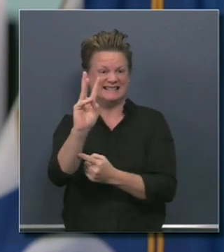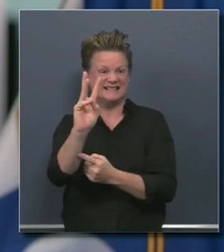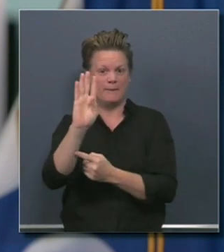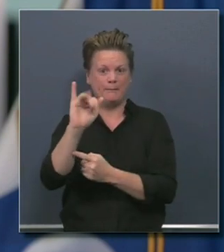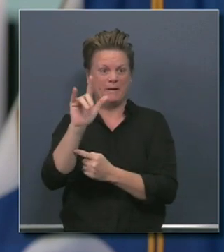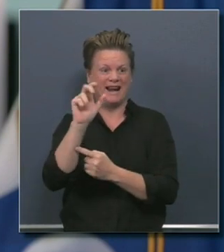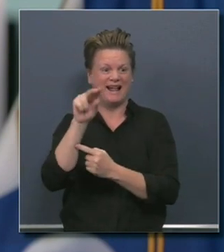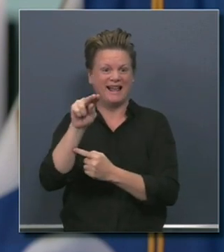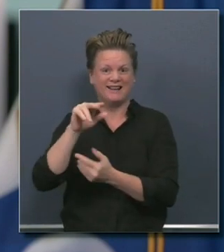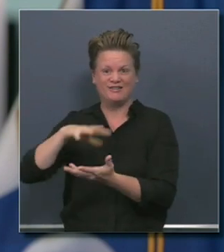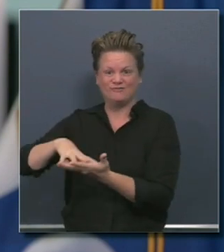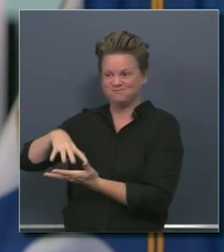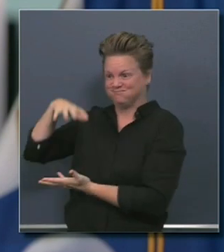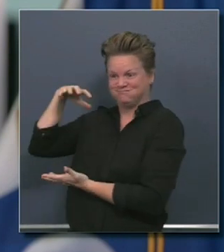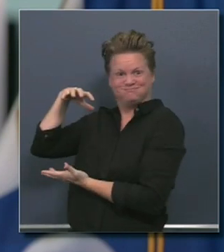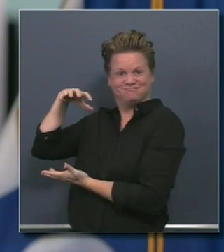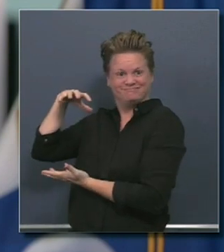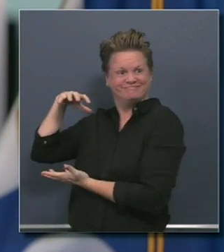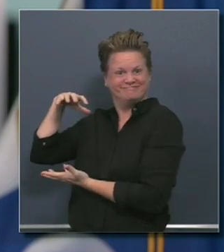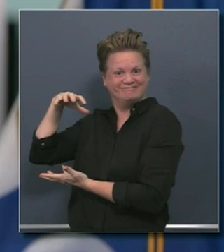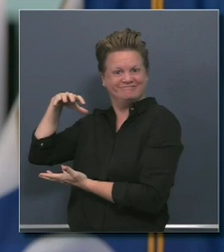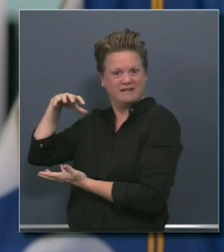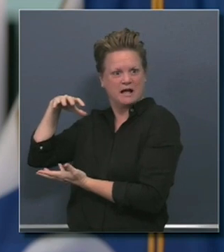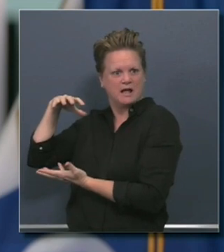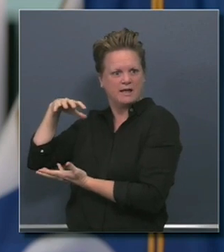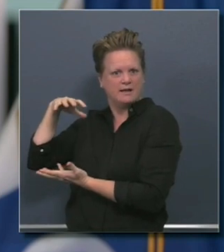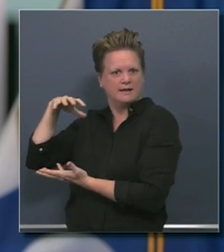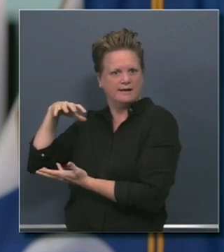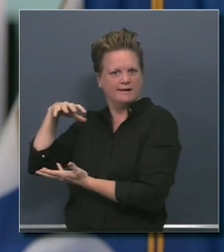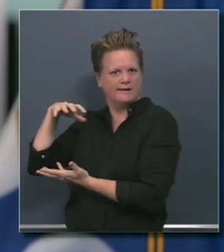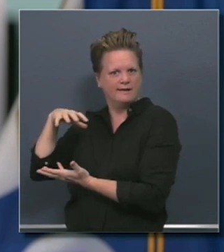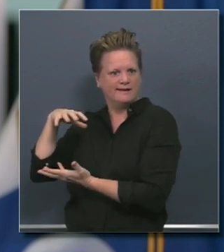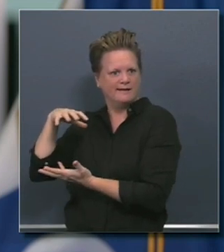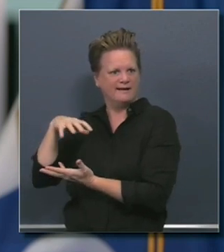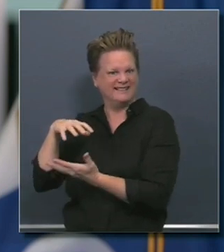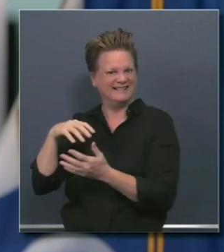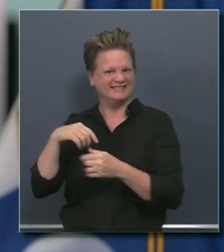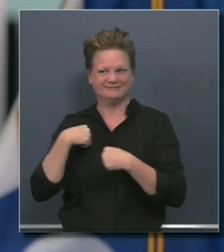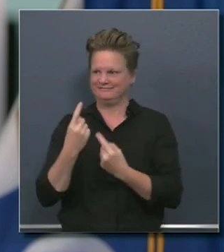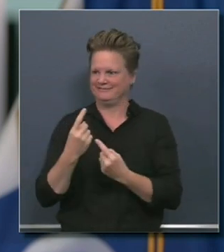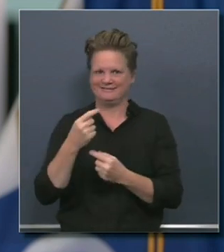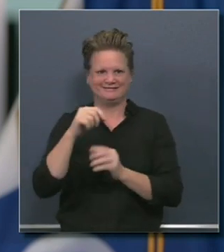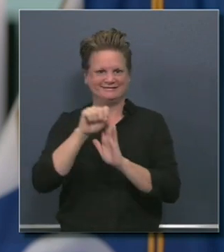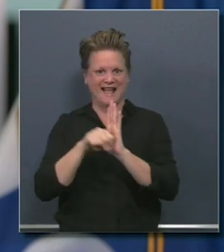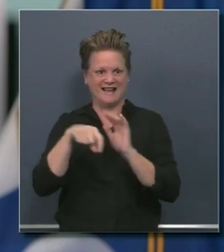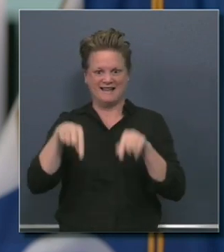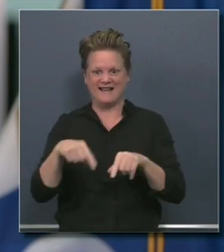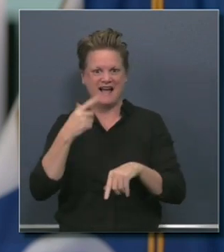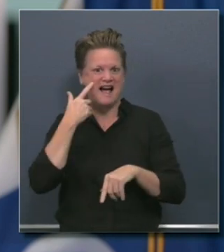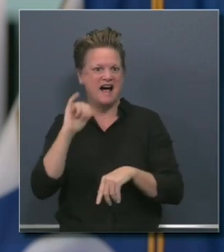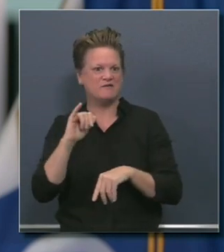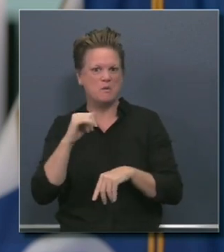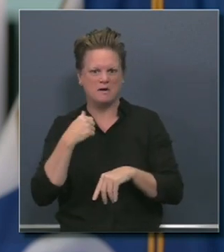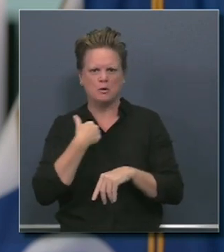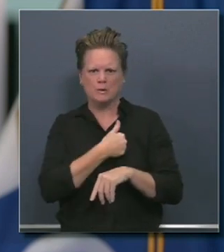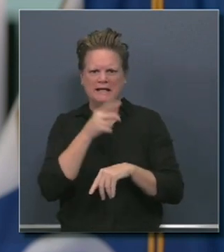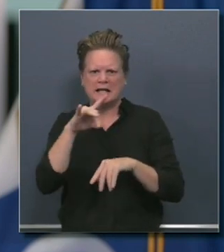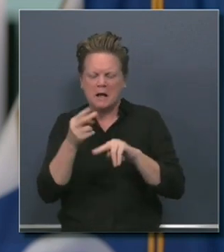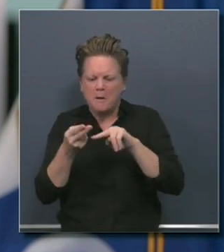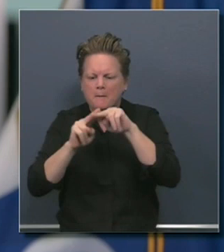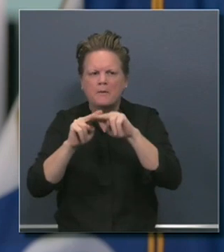reflected on the fact that this state, over the last five years, has enjoyed 3.8% annual GDP growth,